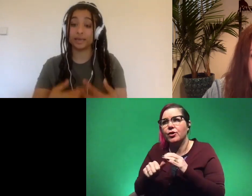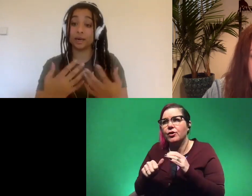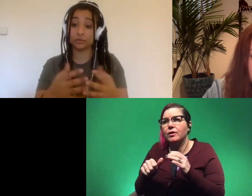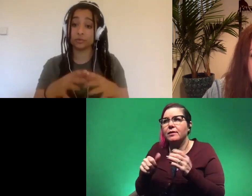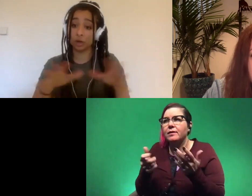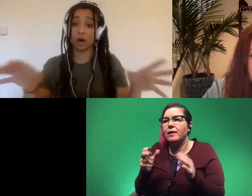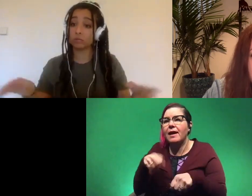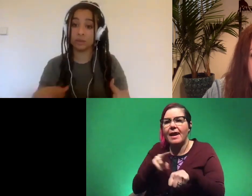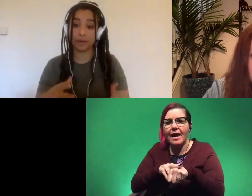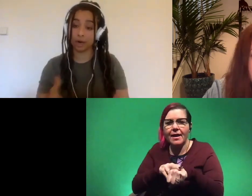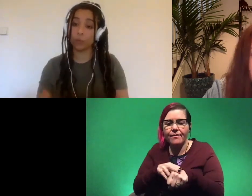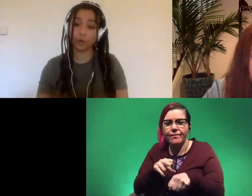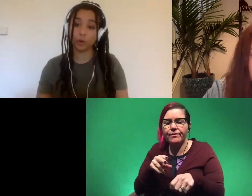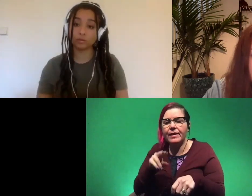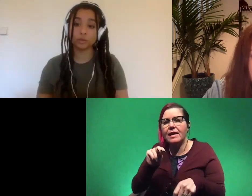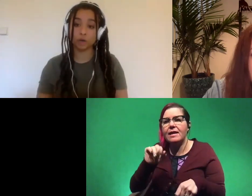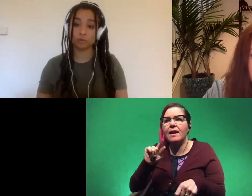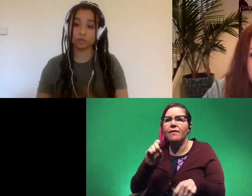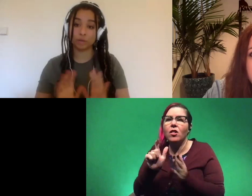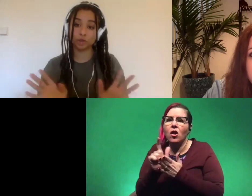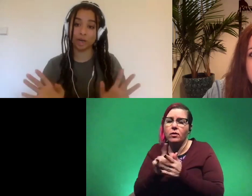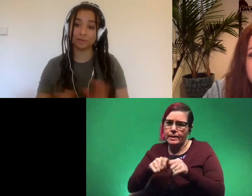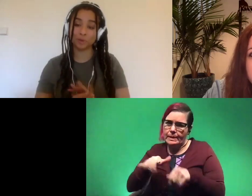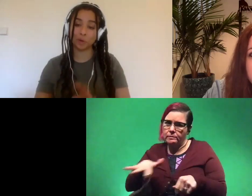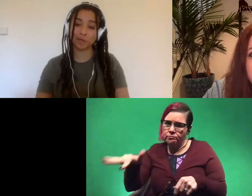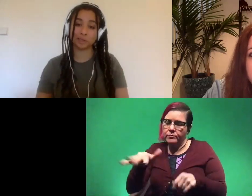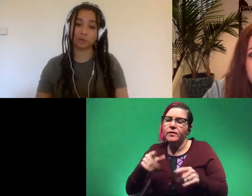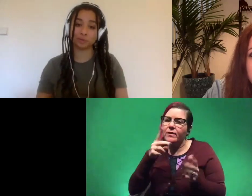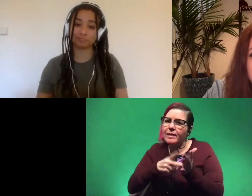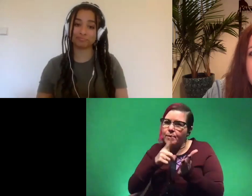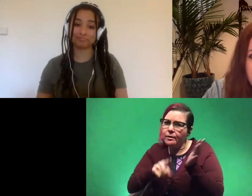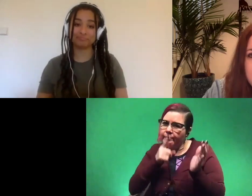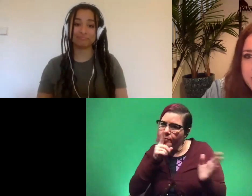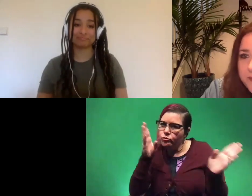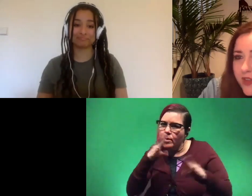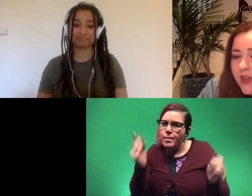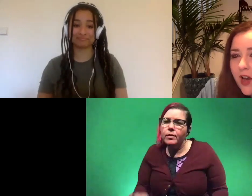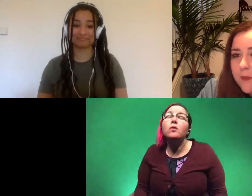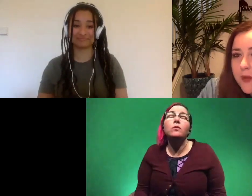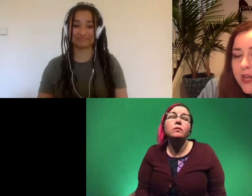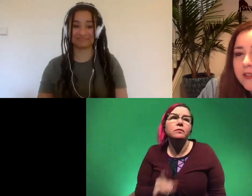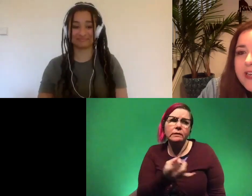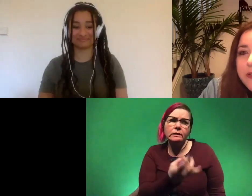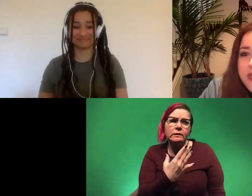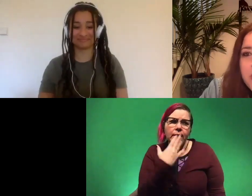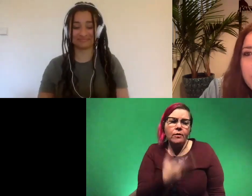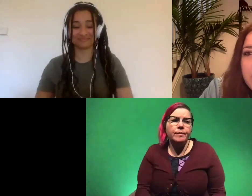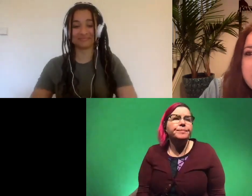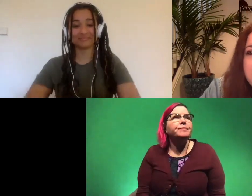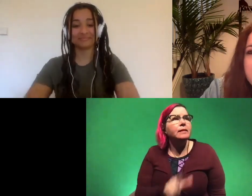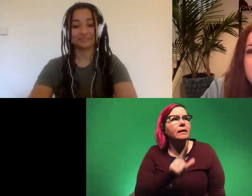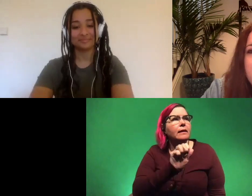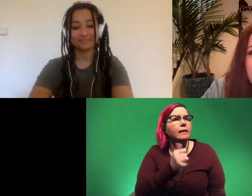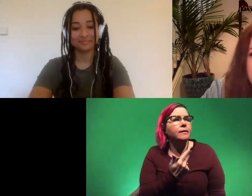like the native law depending on where you are so just double check so nobody gets in trouble it's a hot tip um leah would like to know